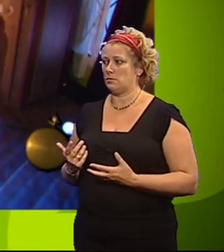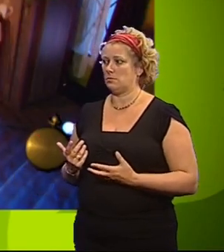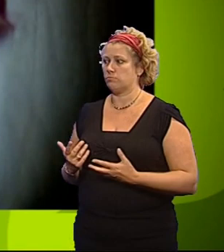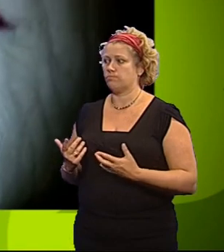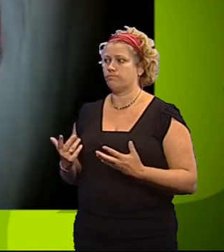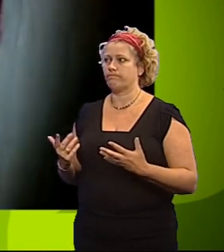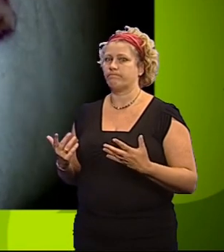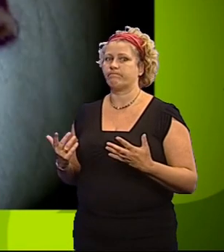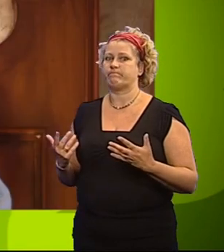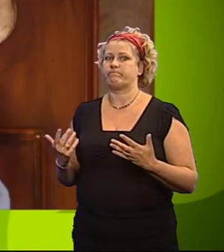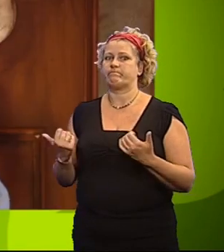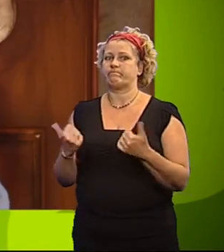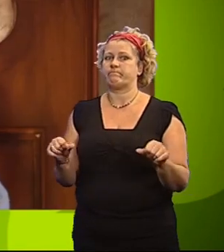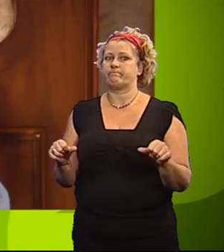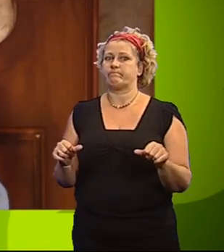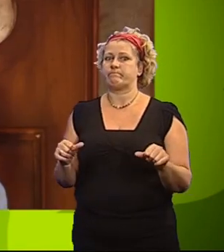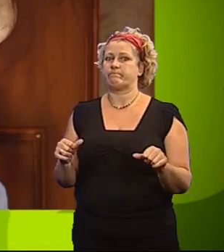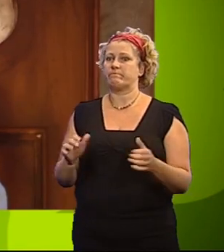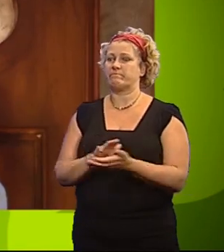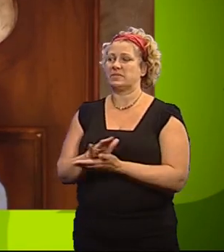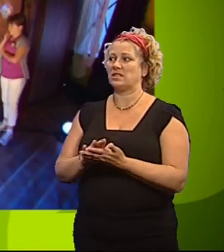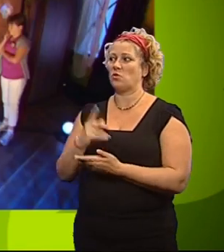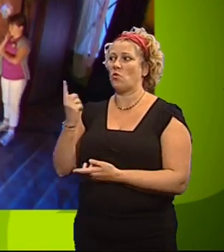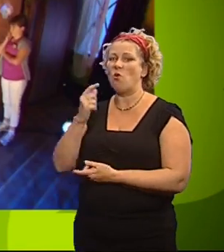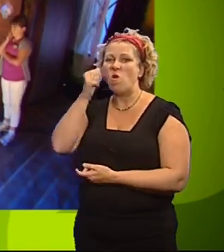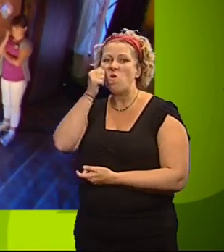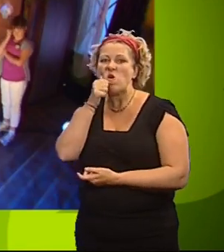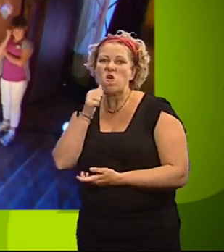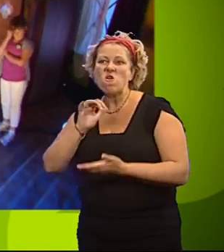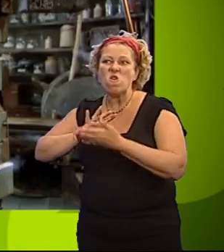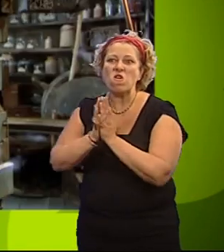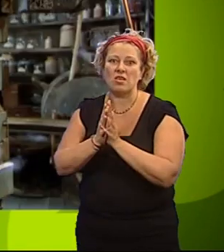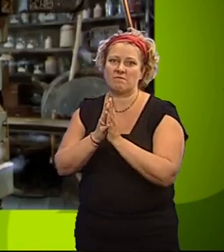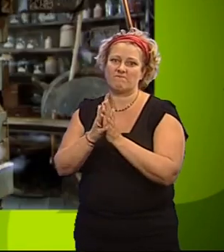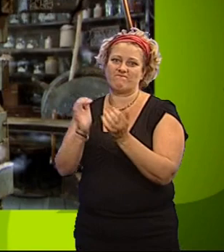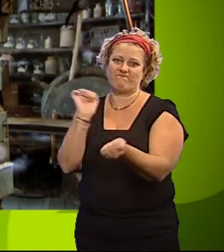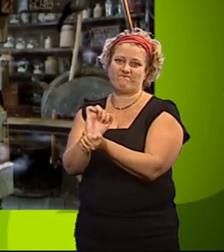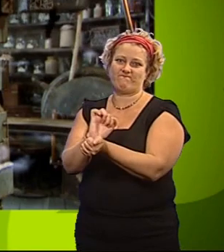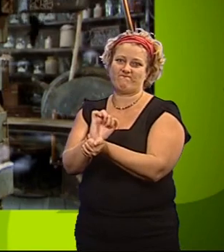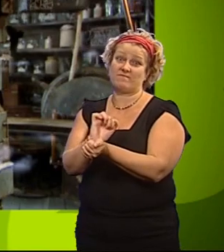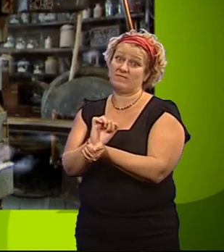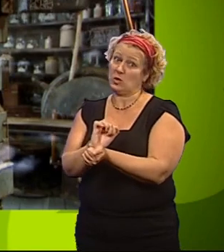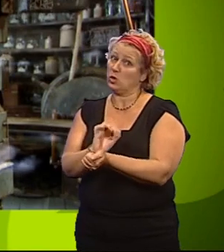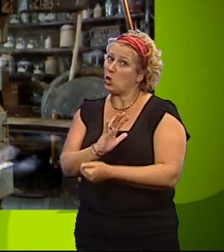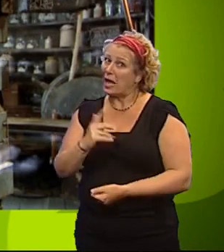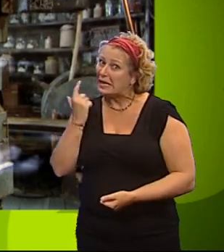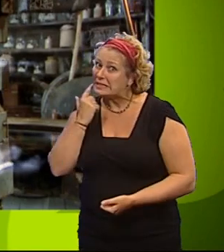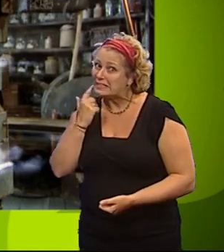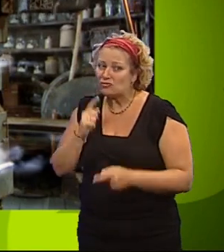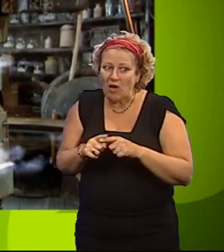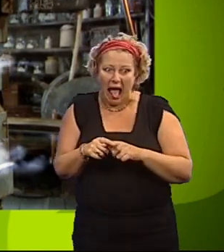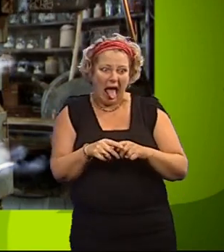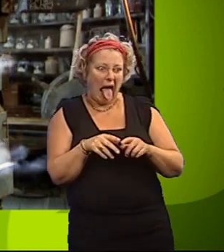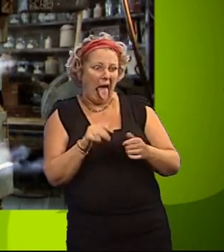You have passed. Therefore, the saboteur is automatically locked in the room. Being a saboteur is not as easy as it